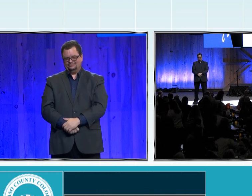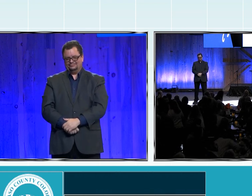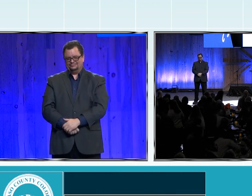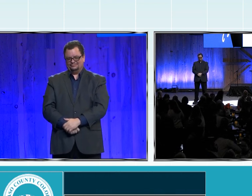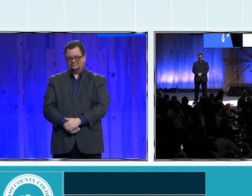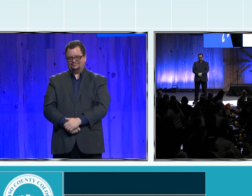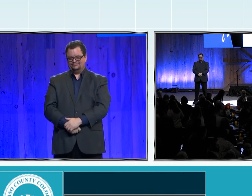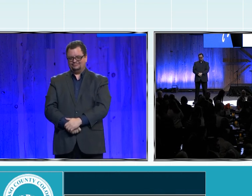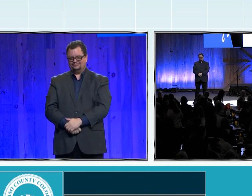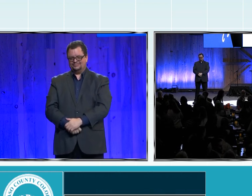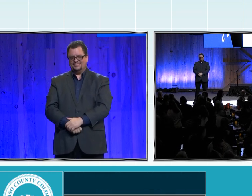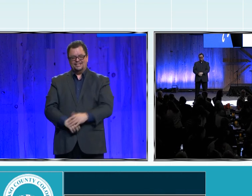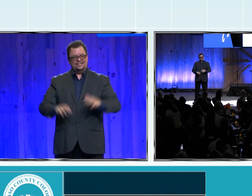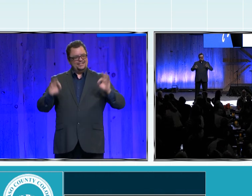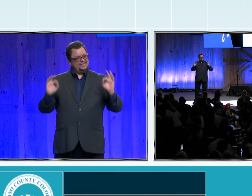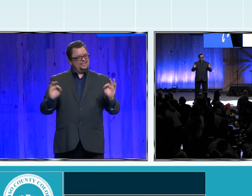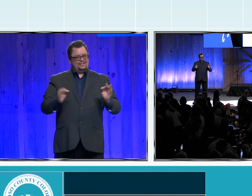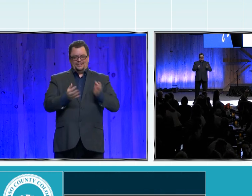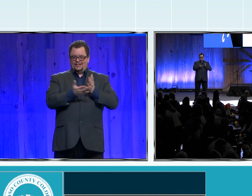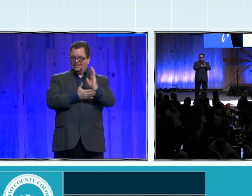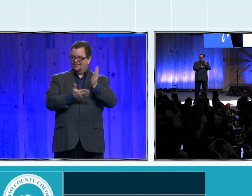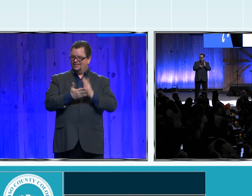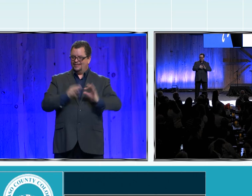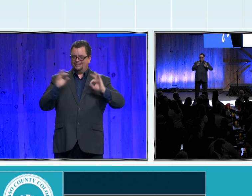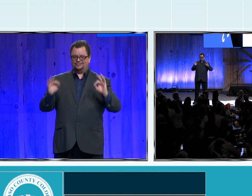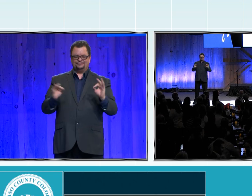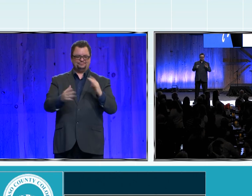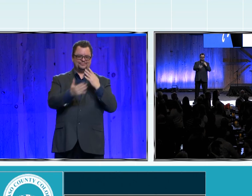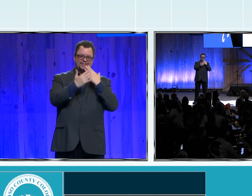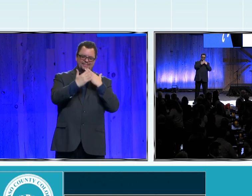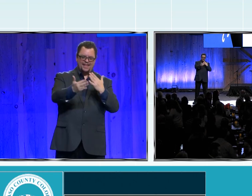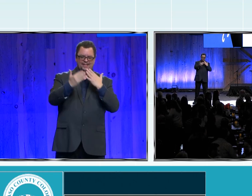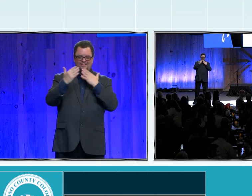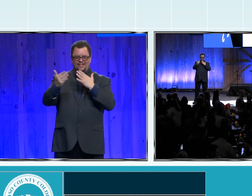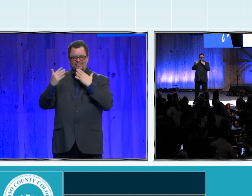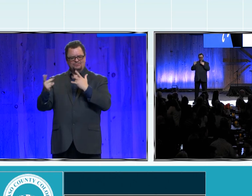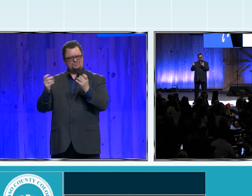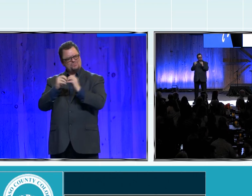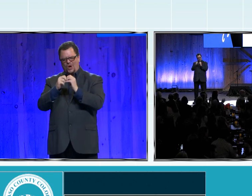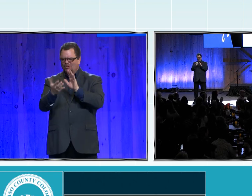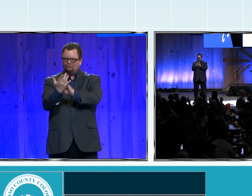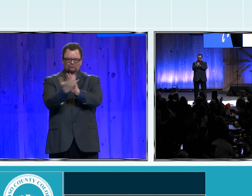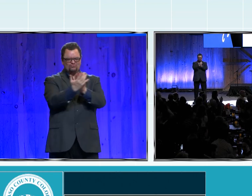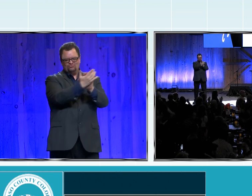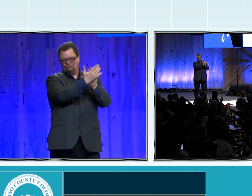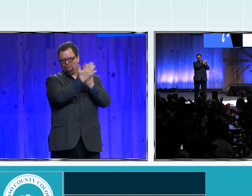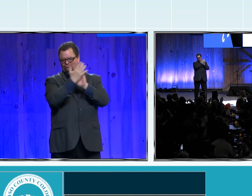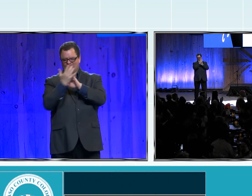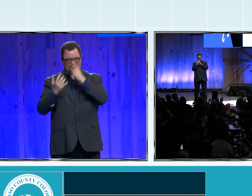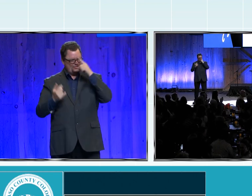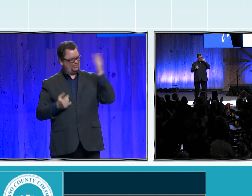All right. Well, thank you again. One more round of applause for our chairman. Thank you.